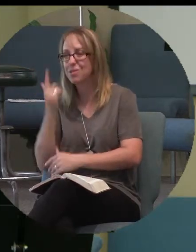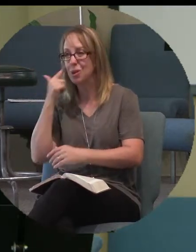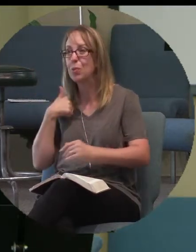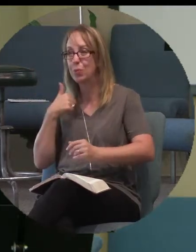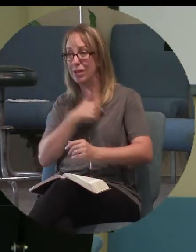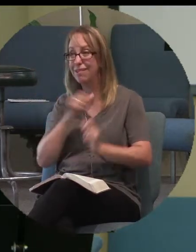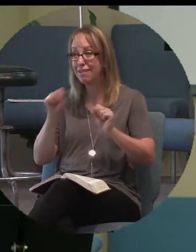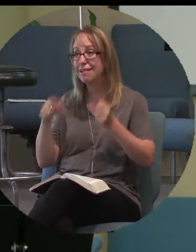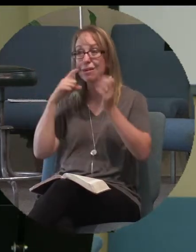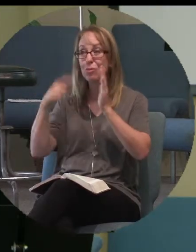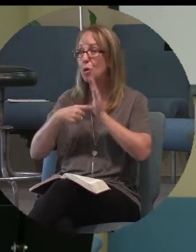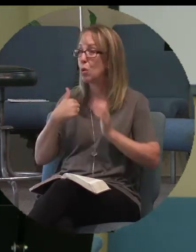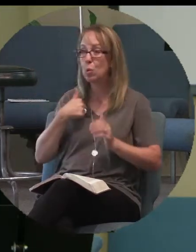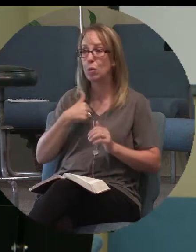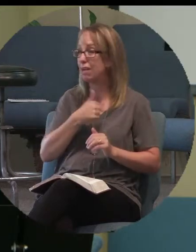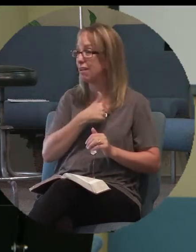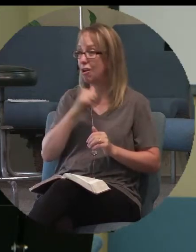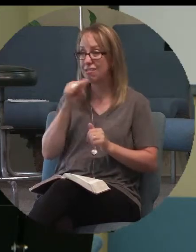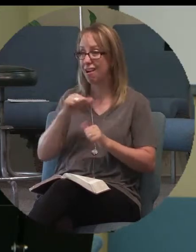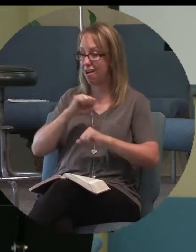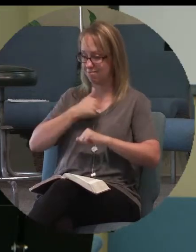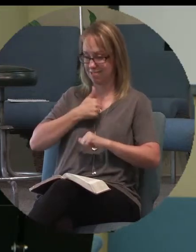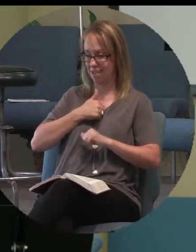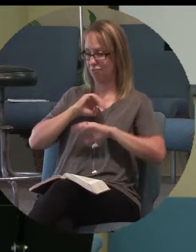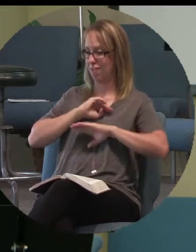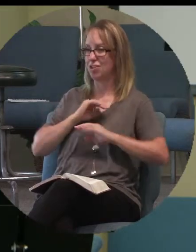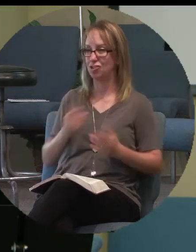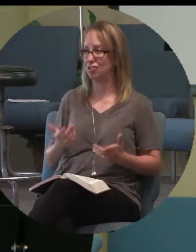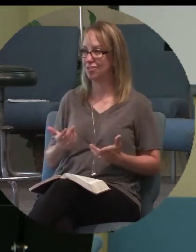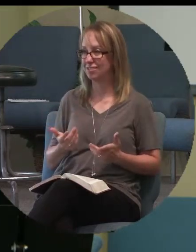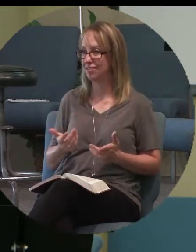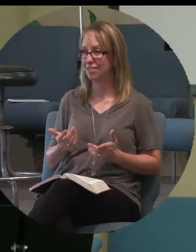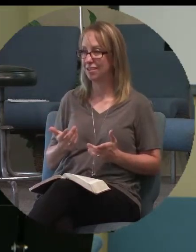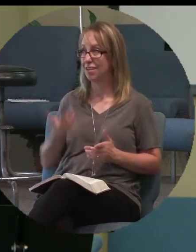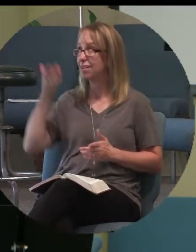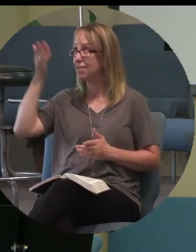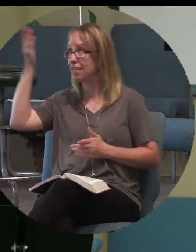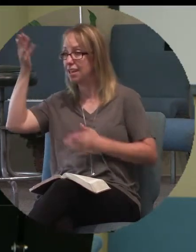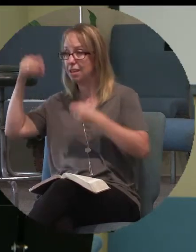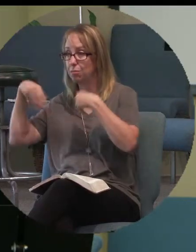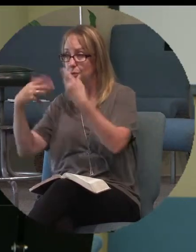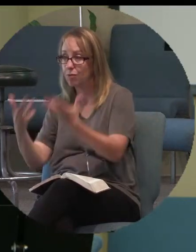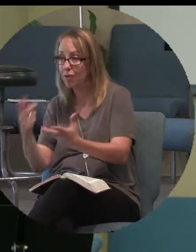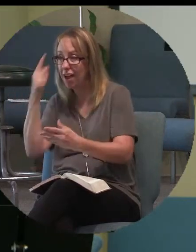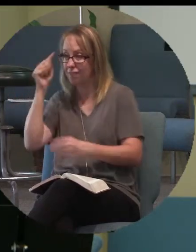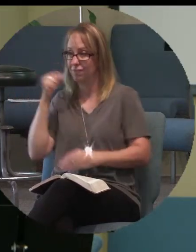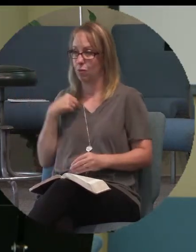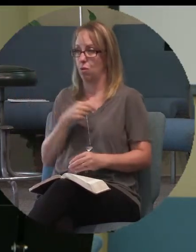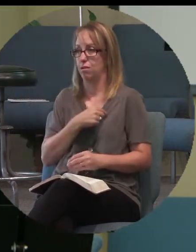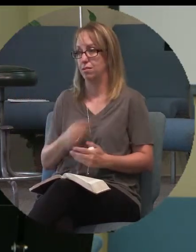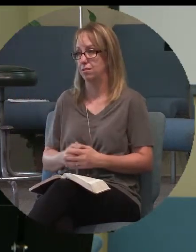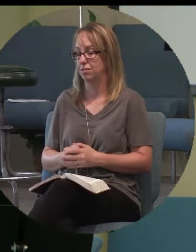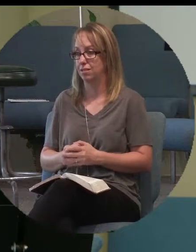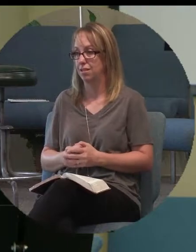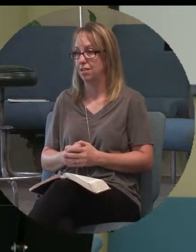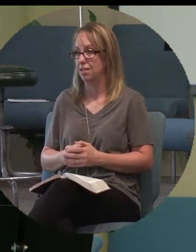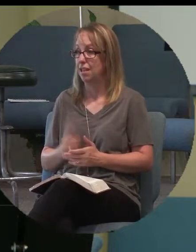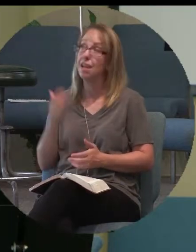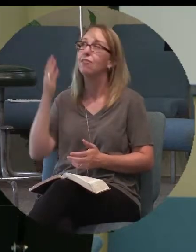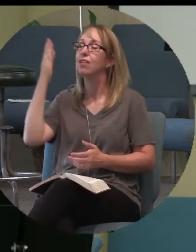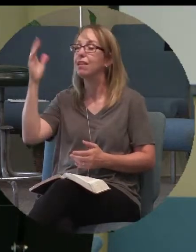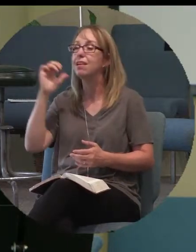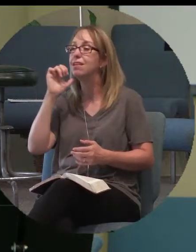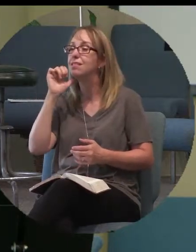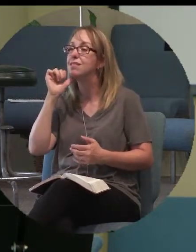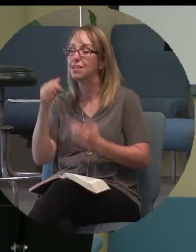are not self-sufficient. That he provides for us. Because if he didn't grow